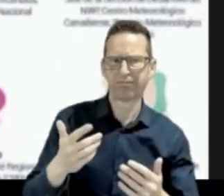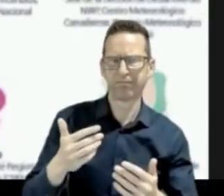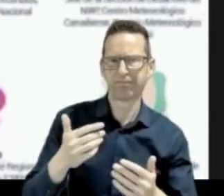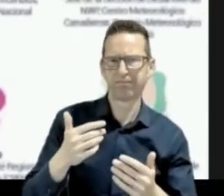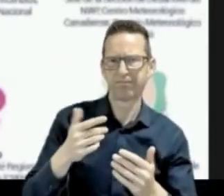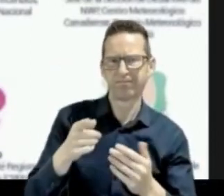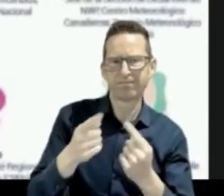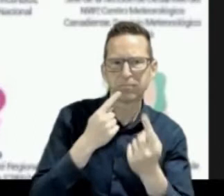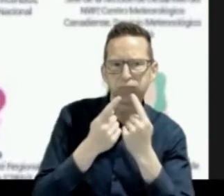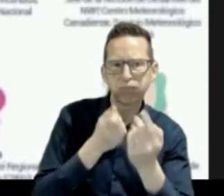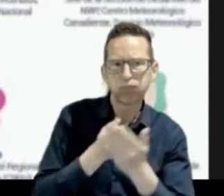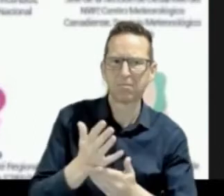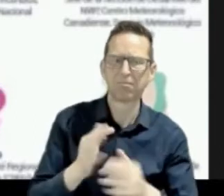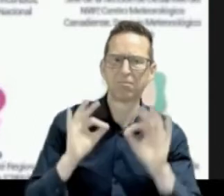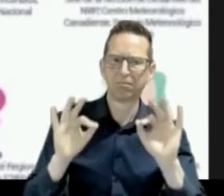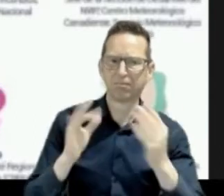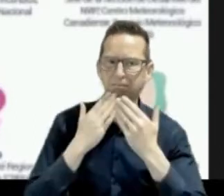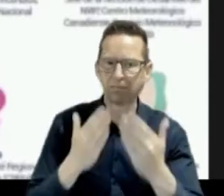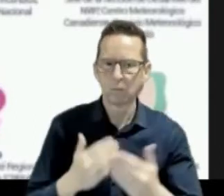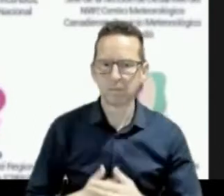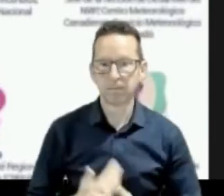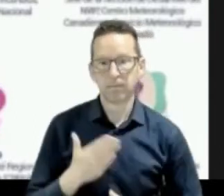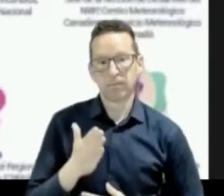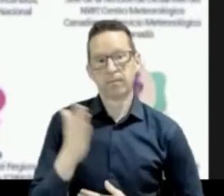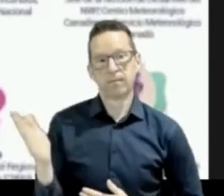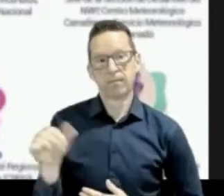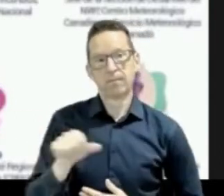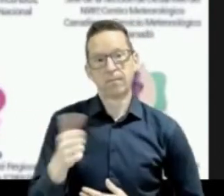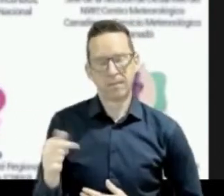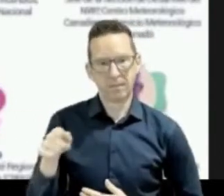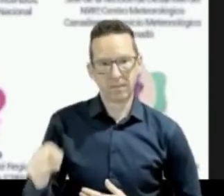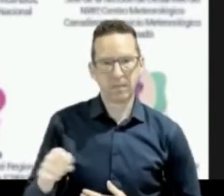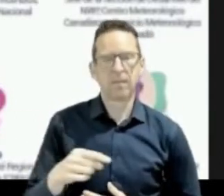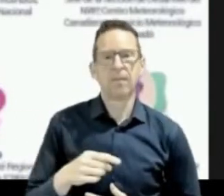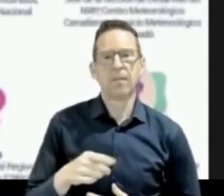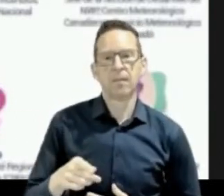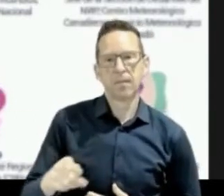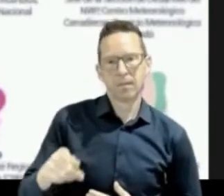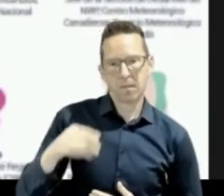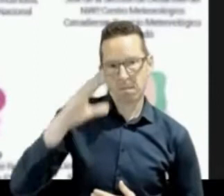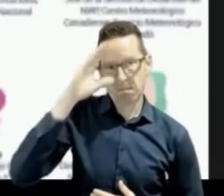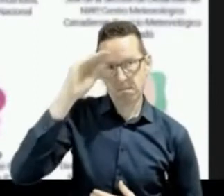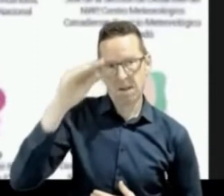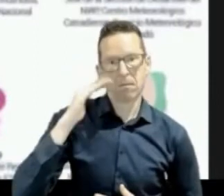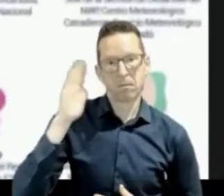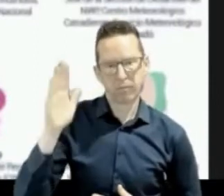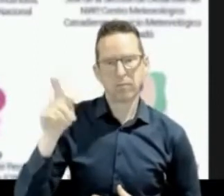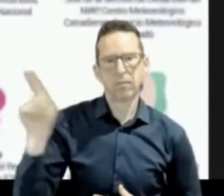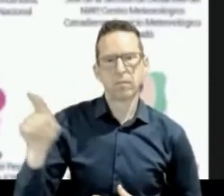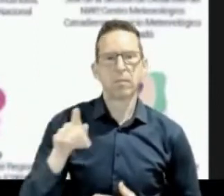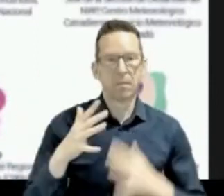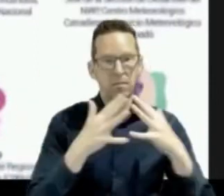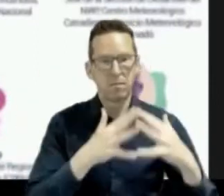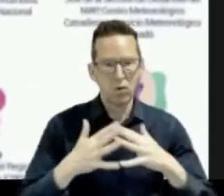to invite now to Mr. Head Hockenberry, Fire Weather Program Manager of the National Weather Service of USA. He started working